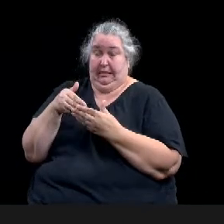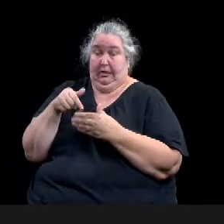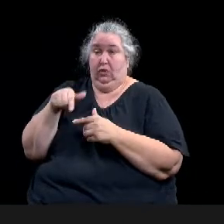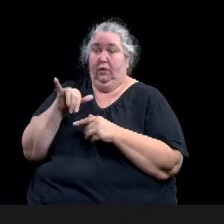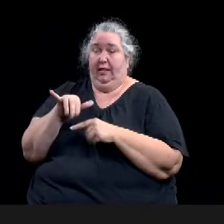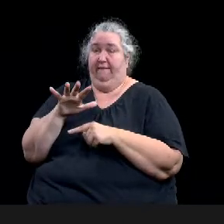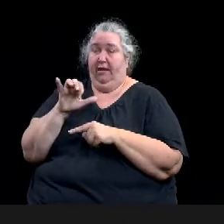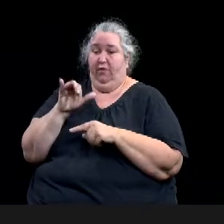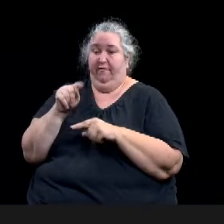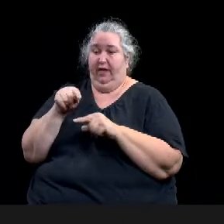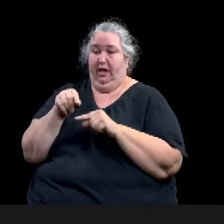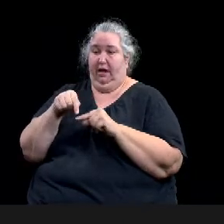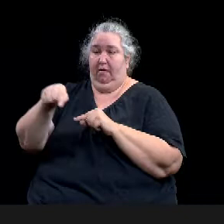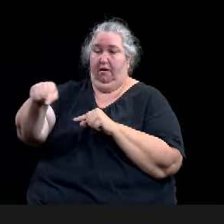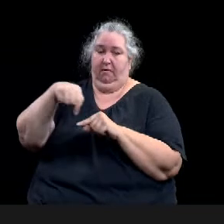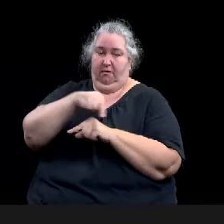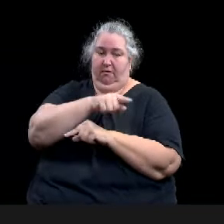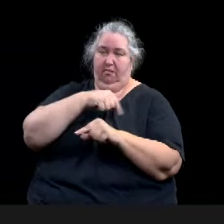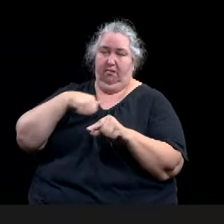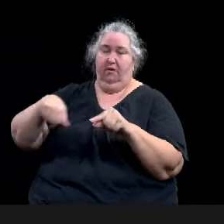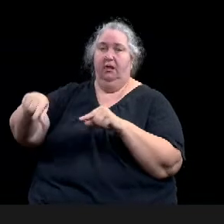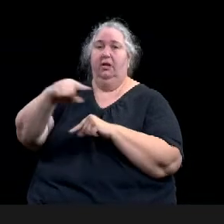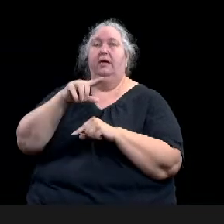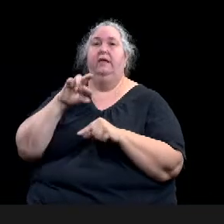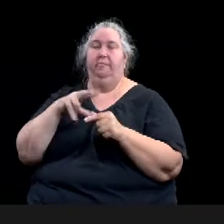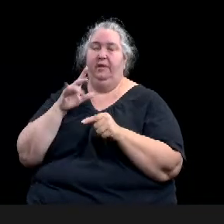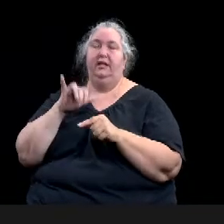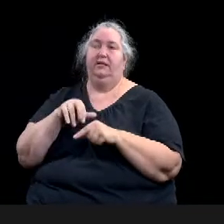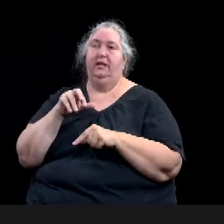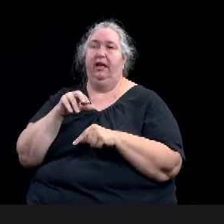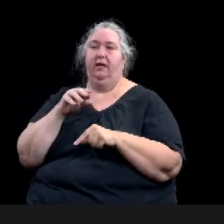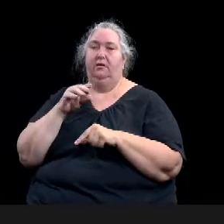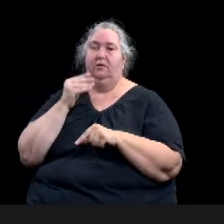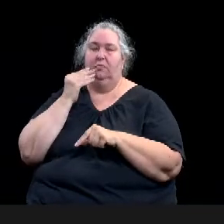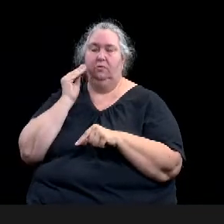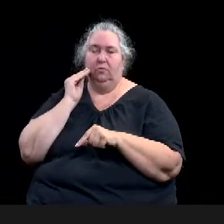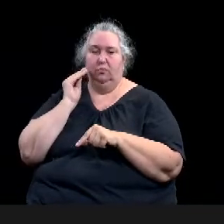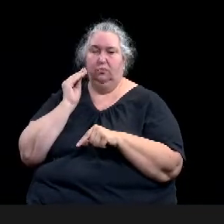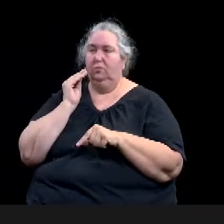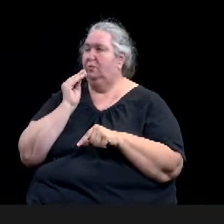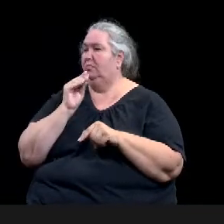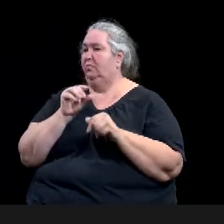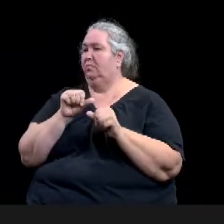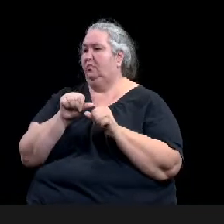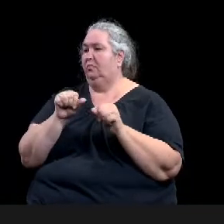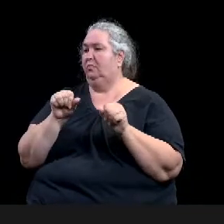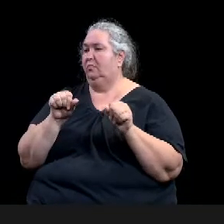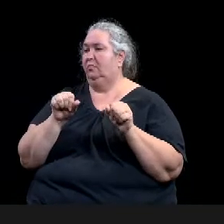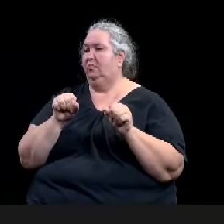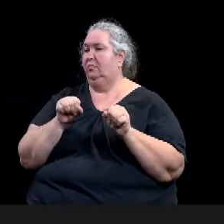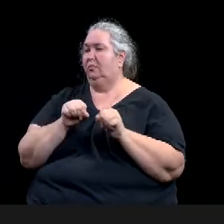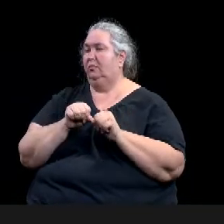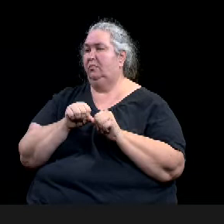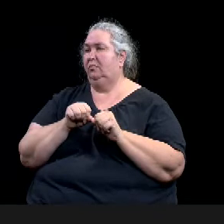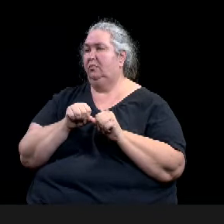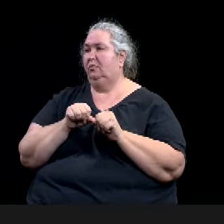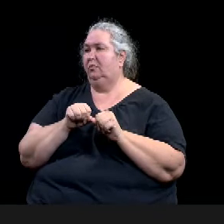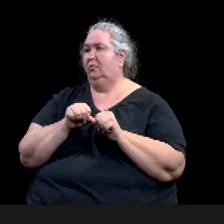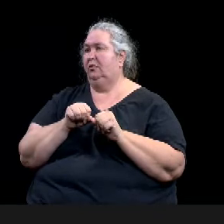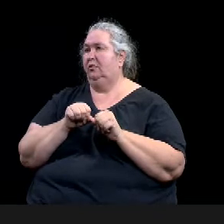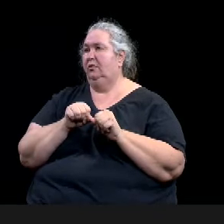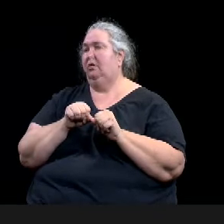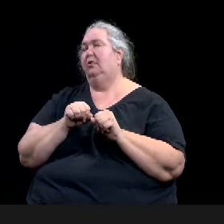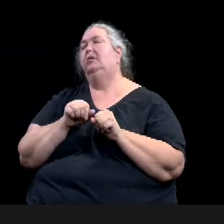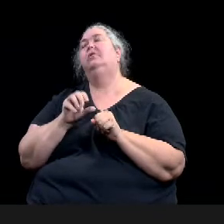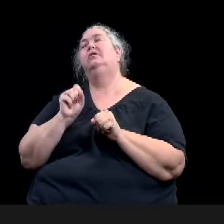would only be the, the, the STR, um, that could be allowed in that area if approved. Uh, here's the home. It's a three